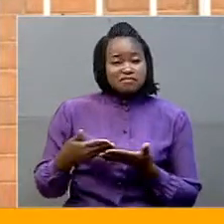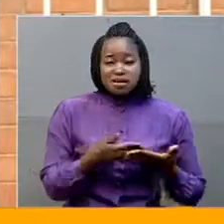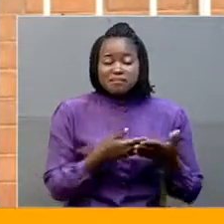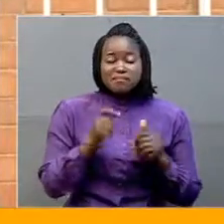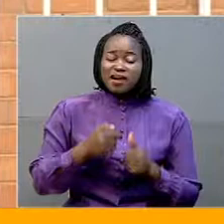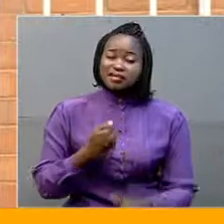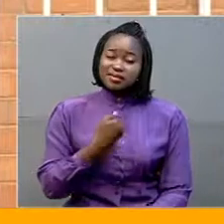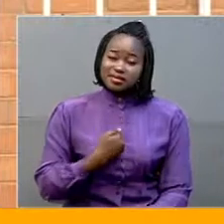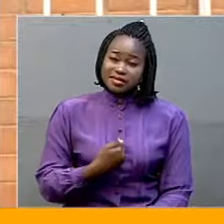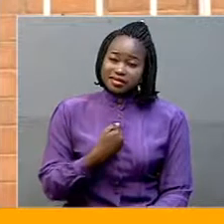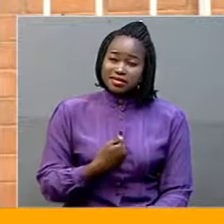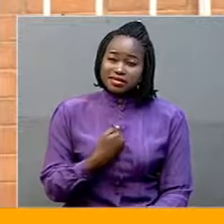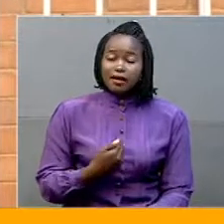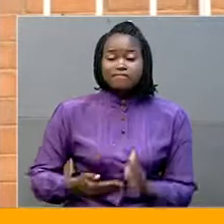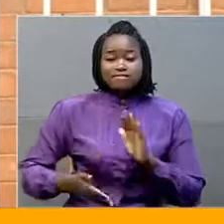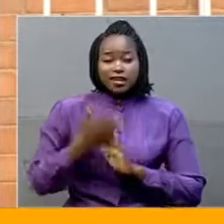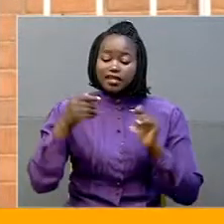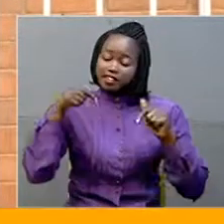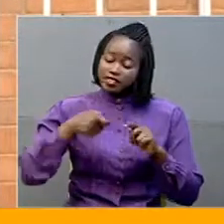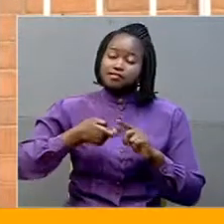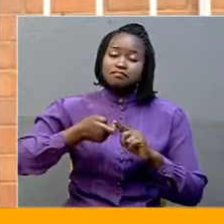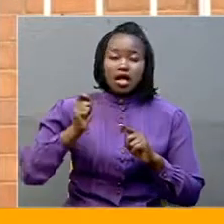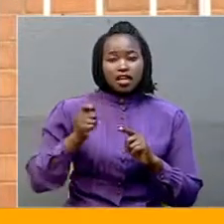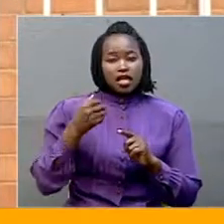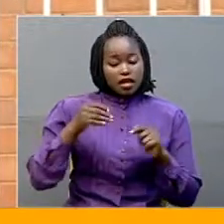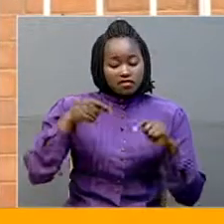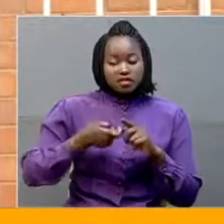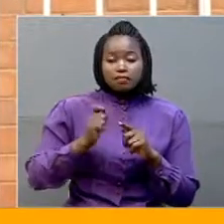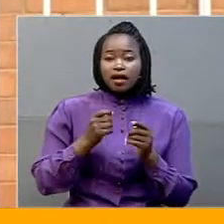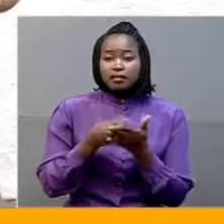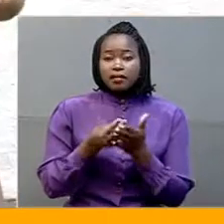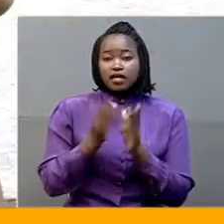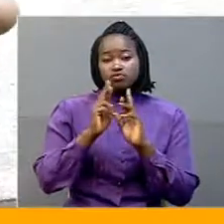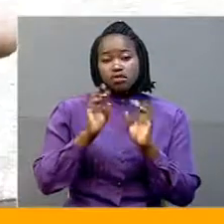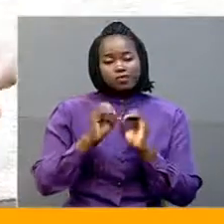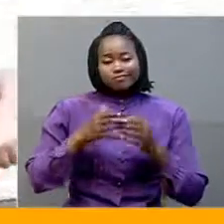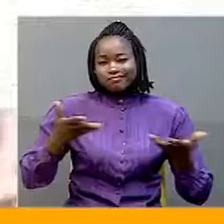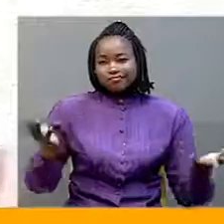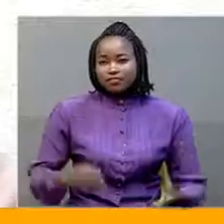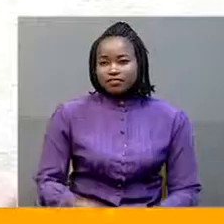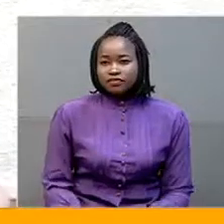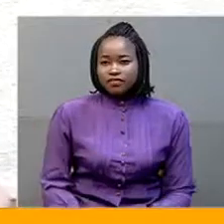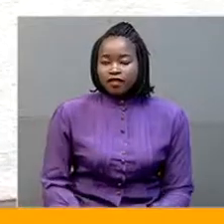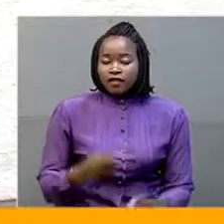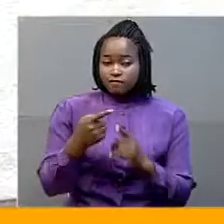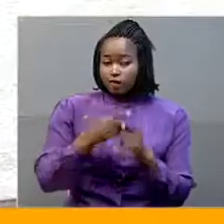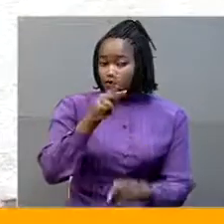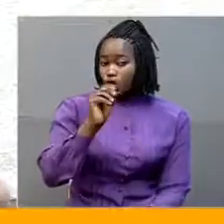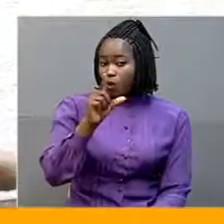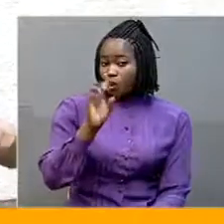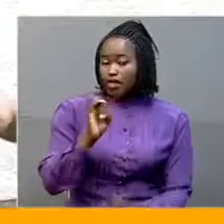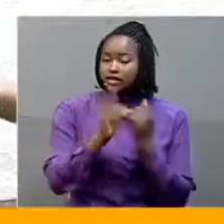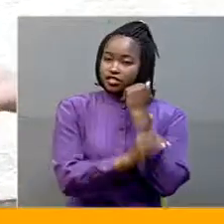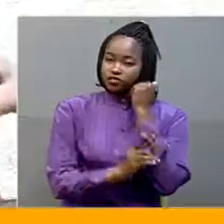within this money when it's not yet already one year. Hailing from Kole District, Northern Uganda,